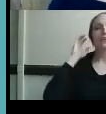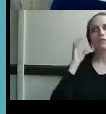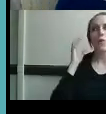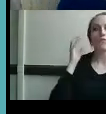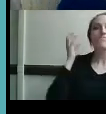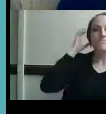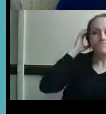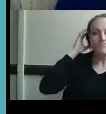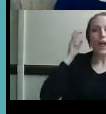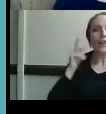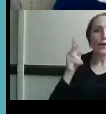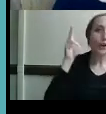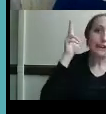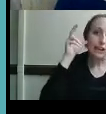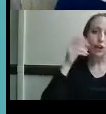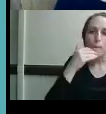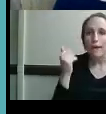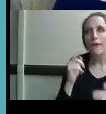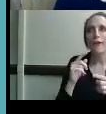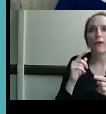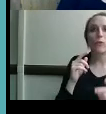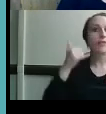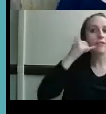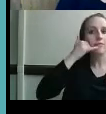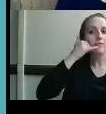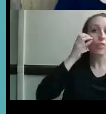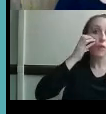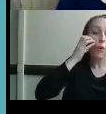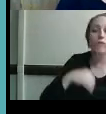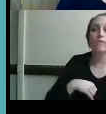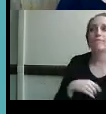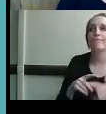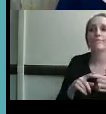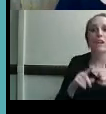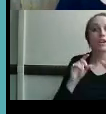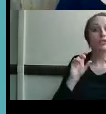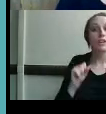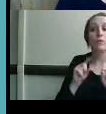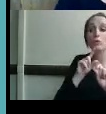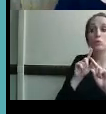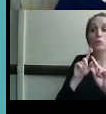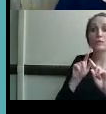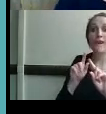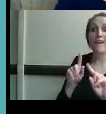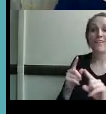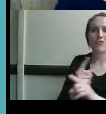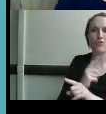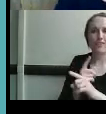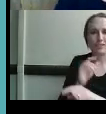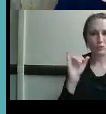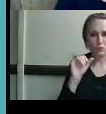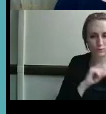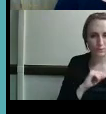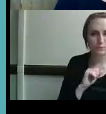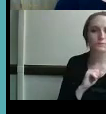understand um when using the phone it also allows her to respond correctly to what she's hearing and one other thing i want to